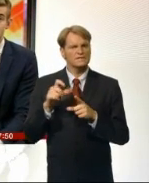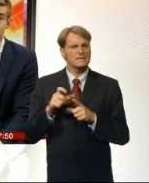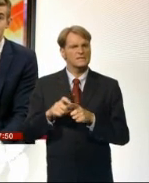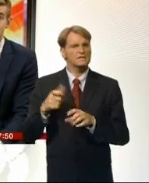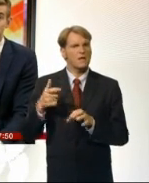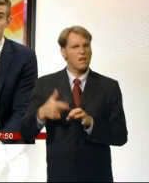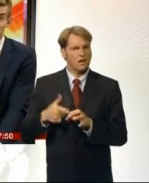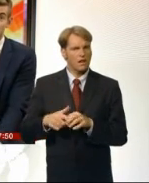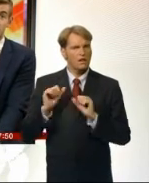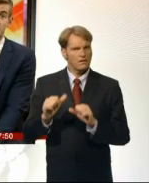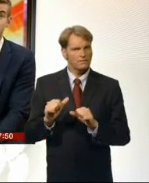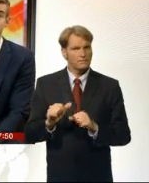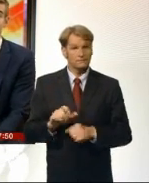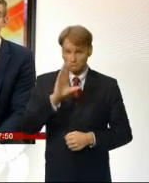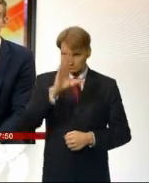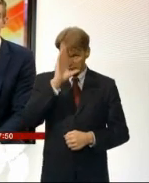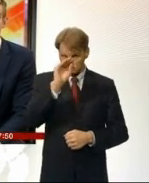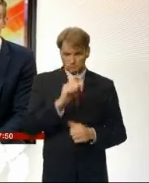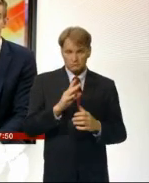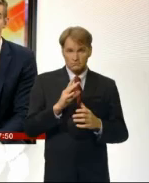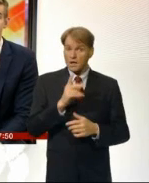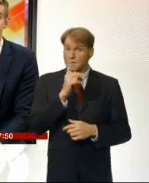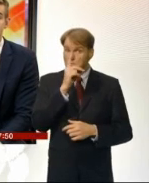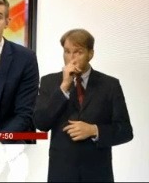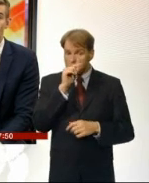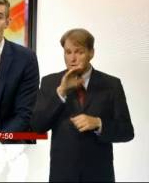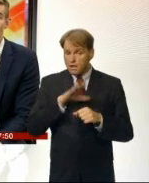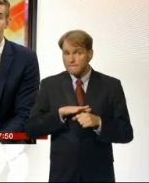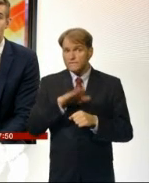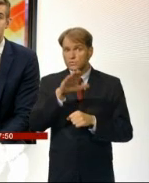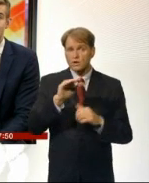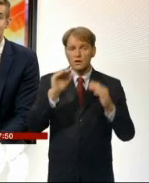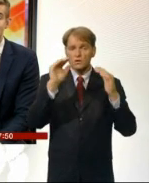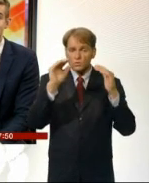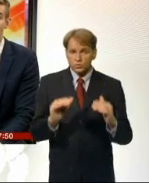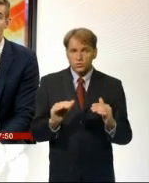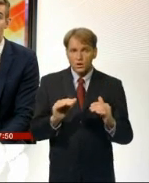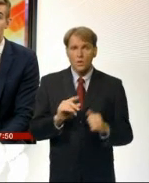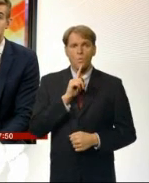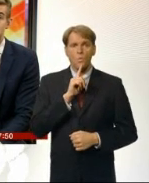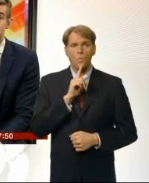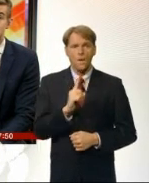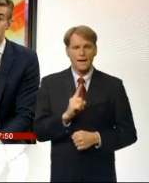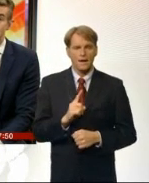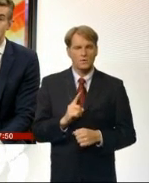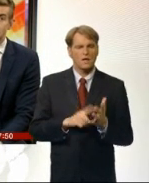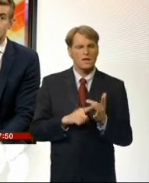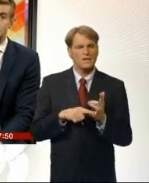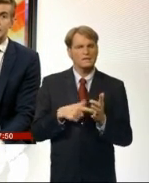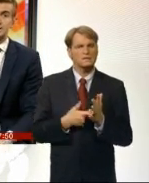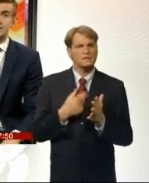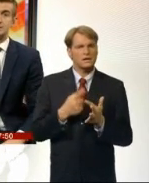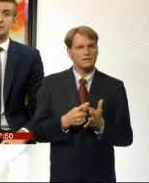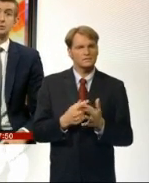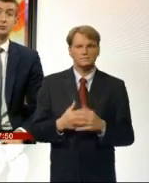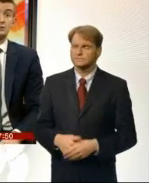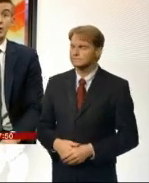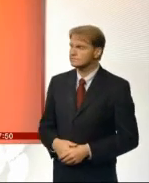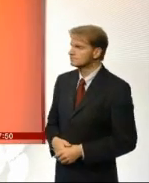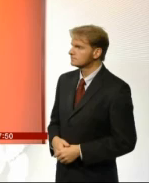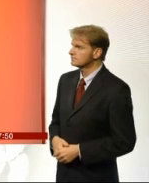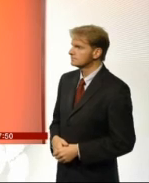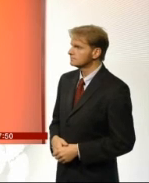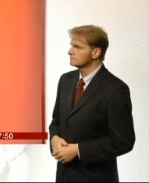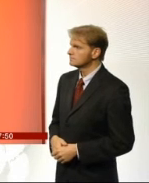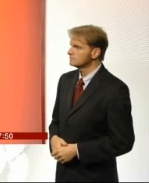RAC it says we could possibly see fuel at that elusive £1 a litre mark pretty soon. Well James Spencer is the managing director